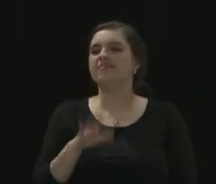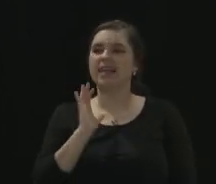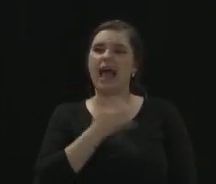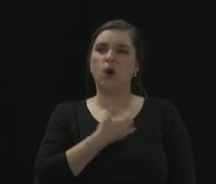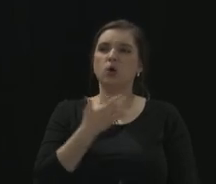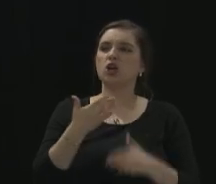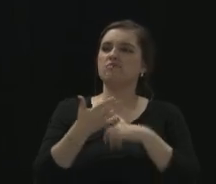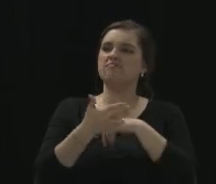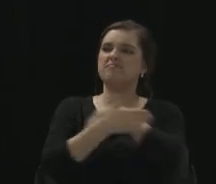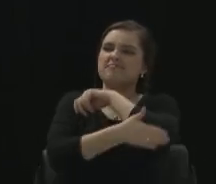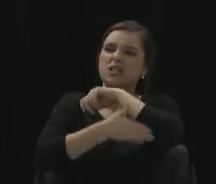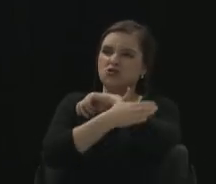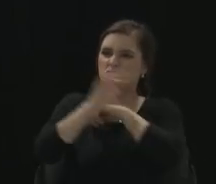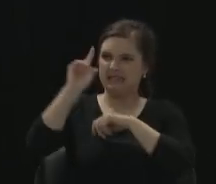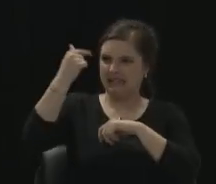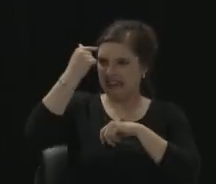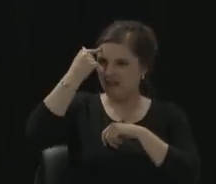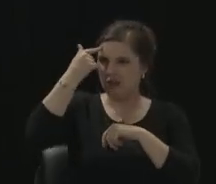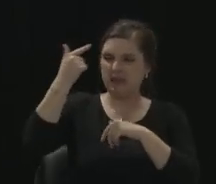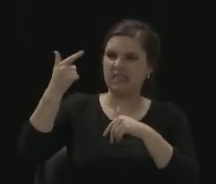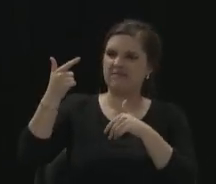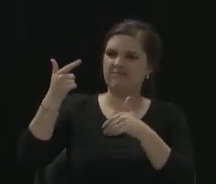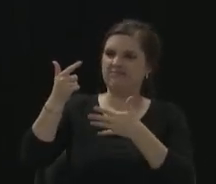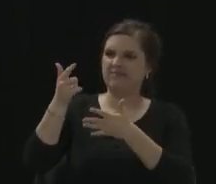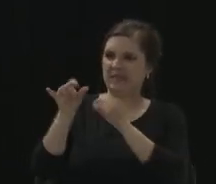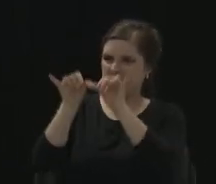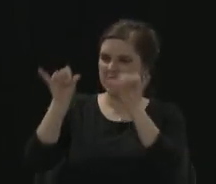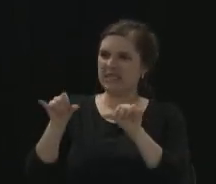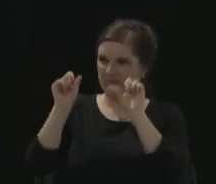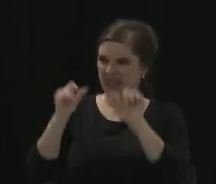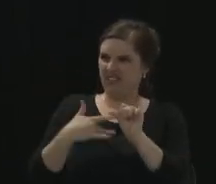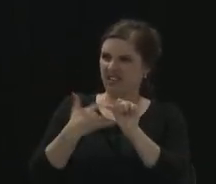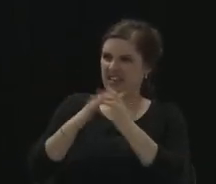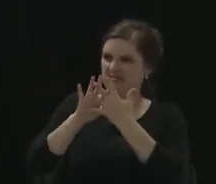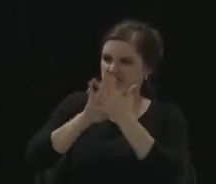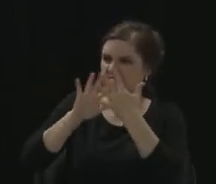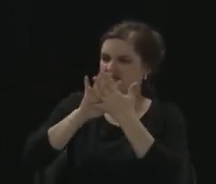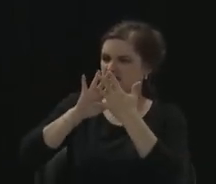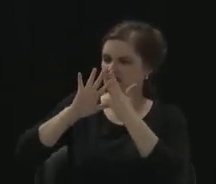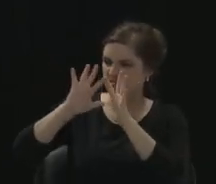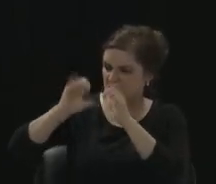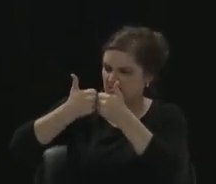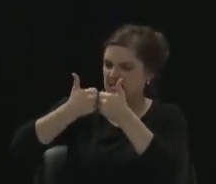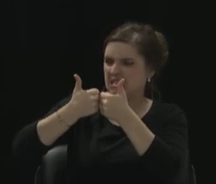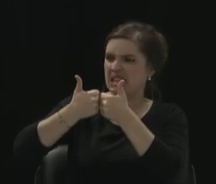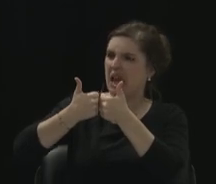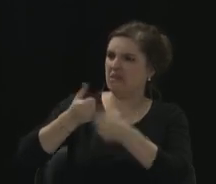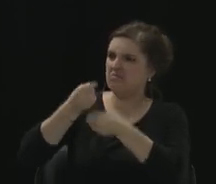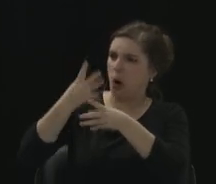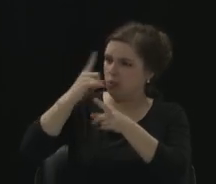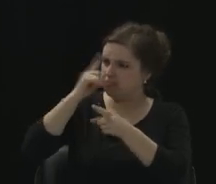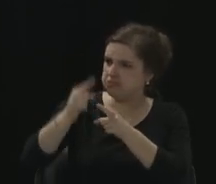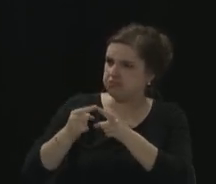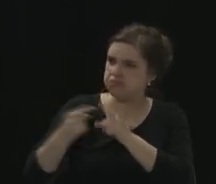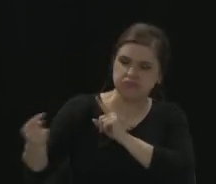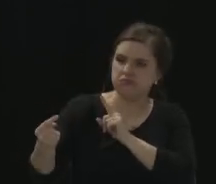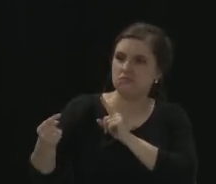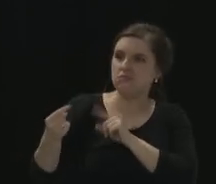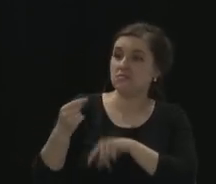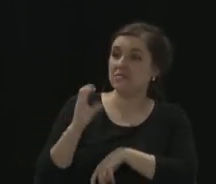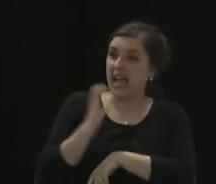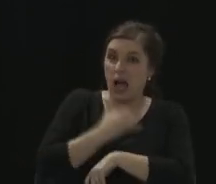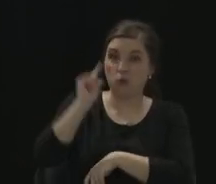be honestly kind of messy, challenging, even polarized. Our democracy requires us to be engaged and active,